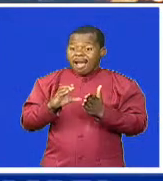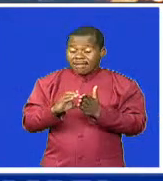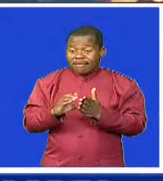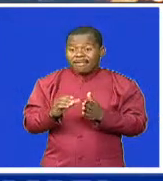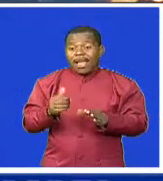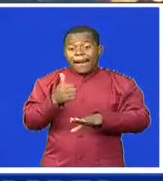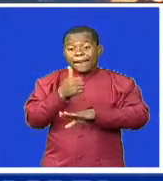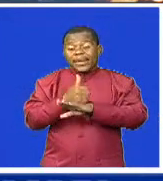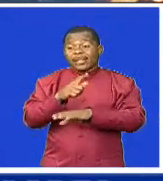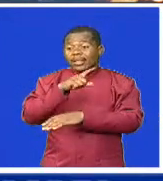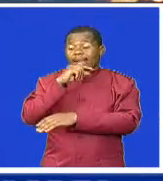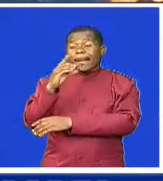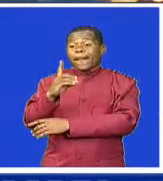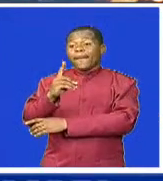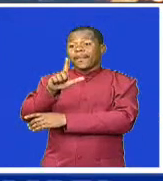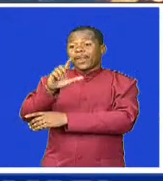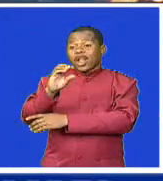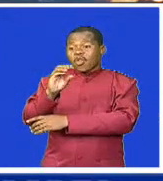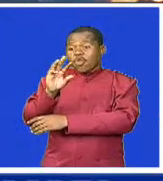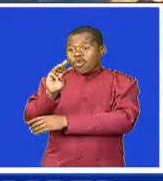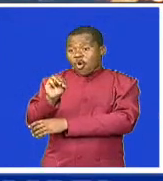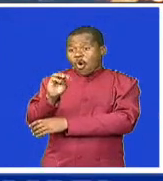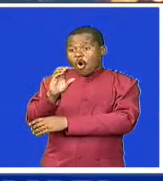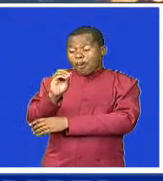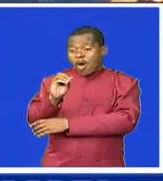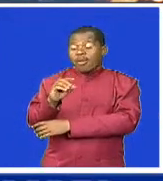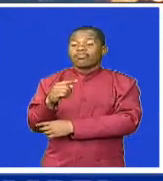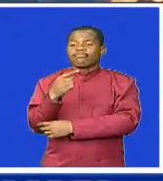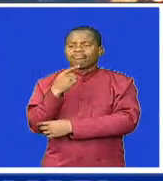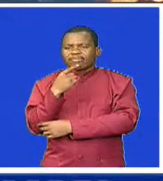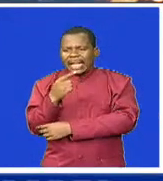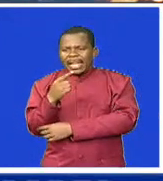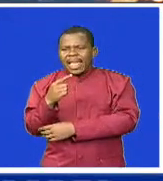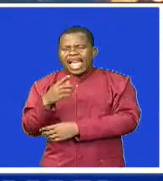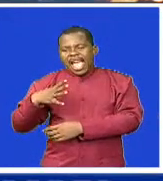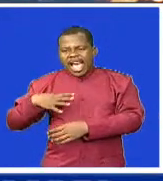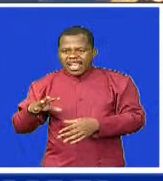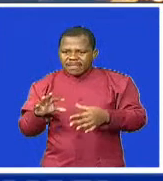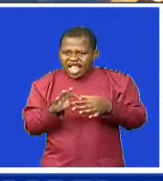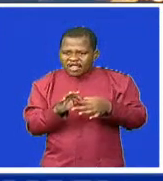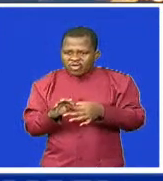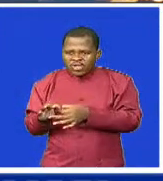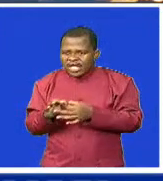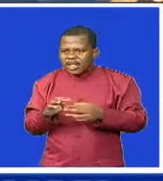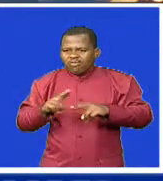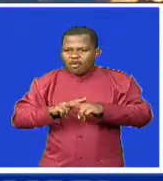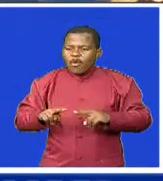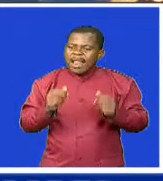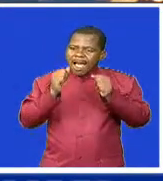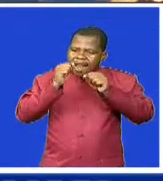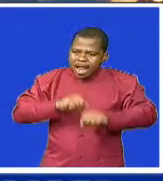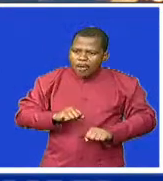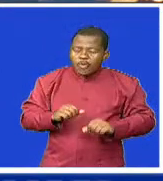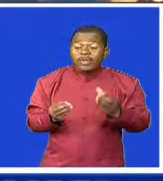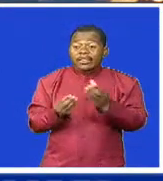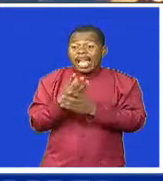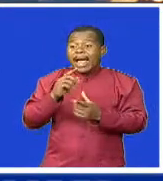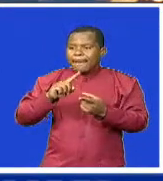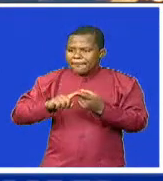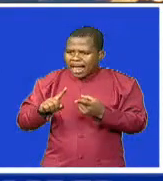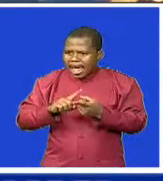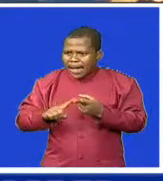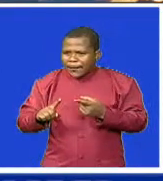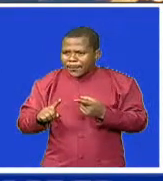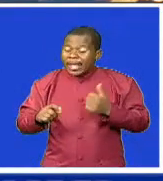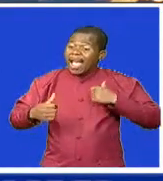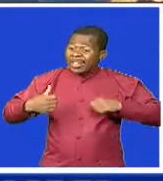sporting associations who have not been granted permission to proceed with their activities must provide a strategic plan on how